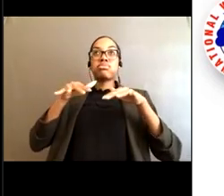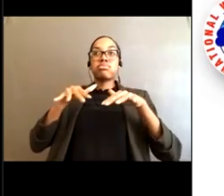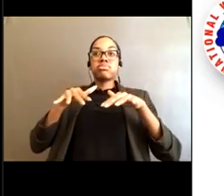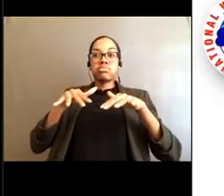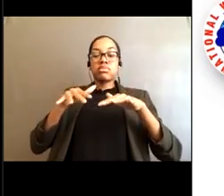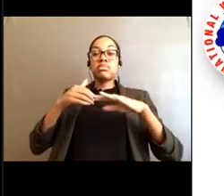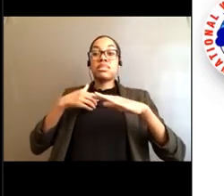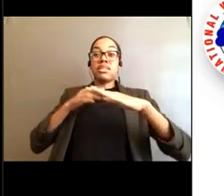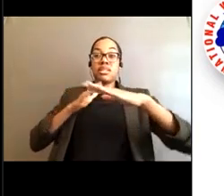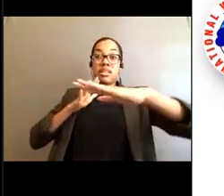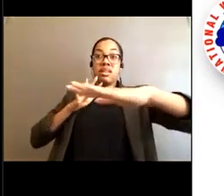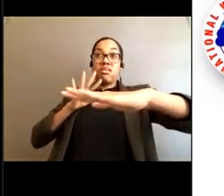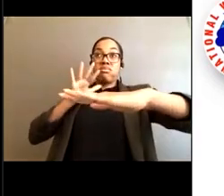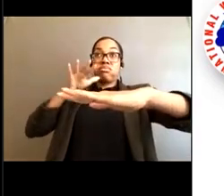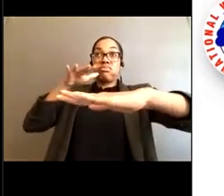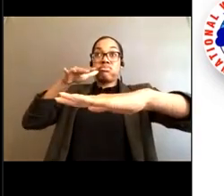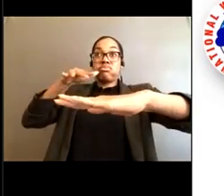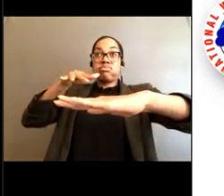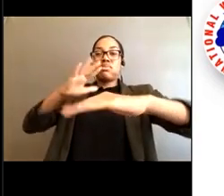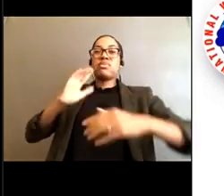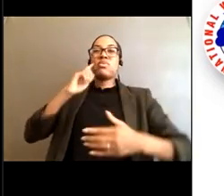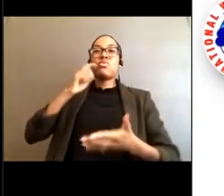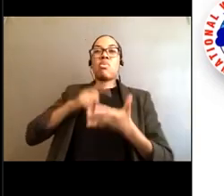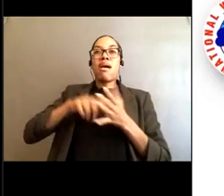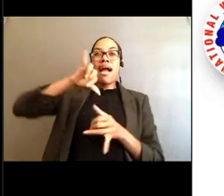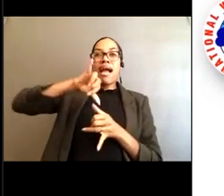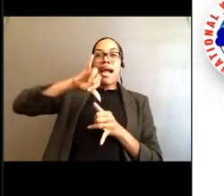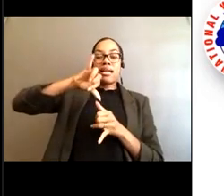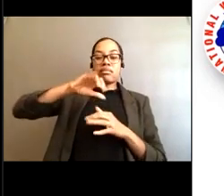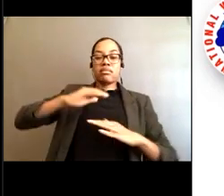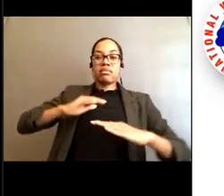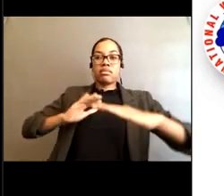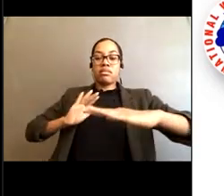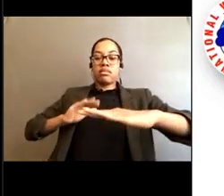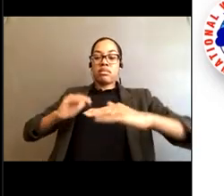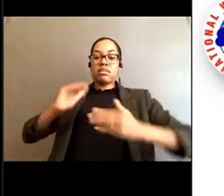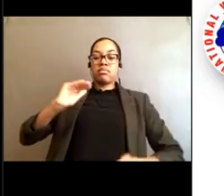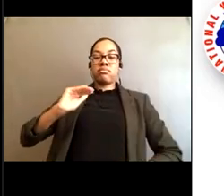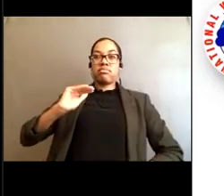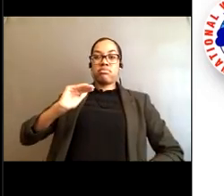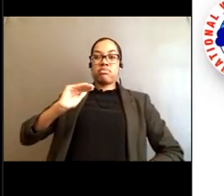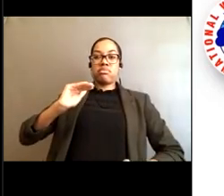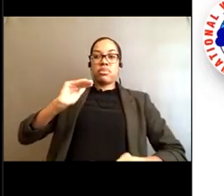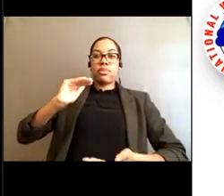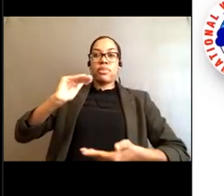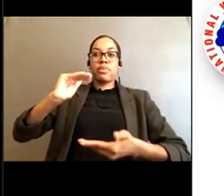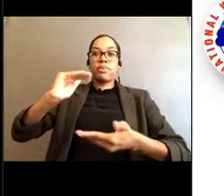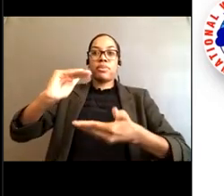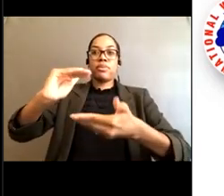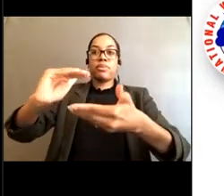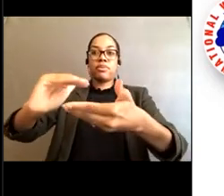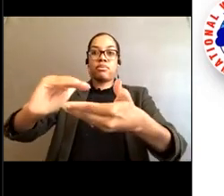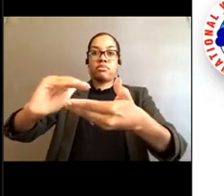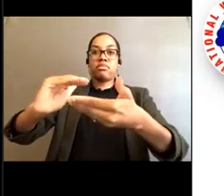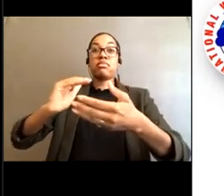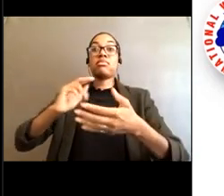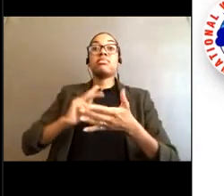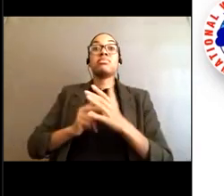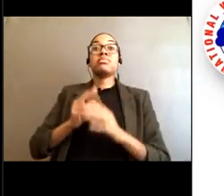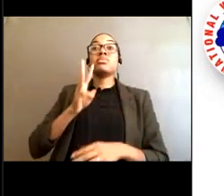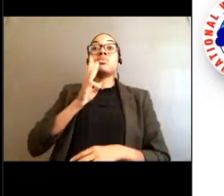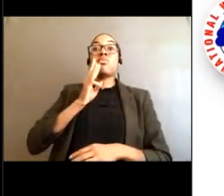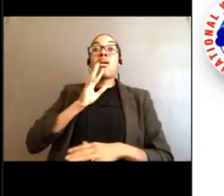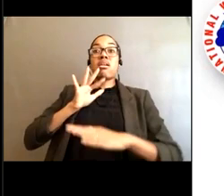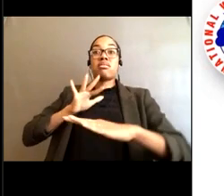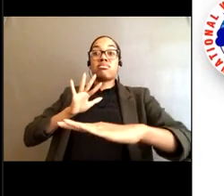and as a result, they begin to slow down and increase in height, and then when they approach the sandbars